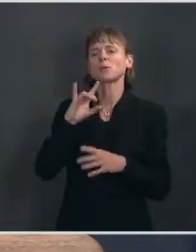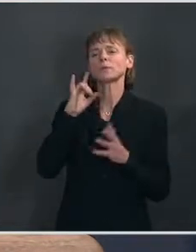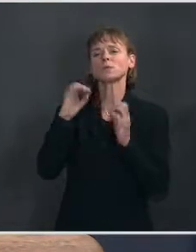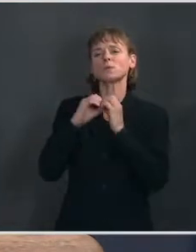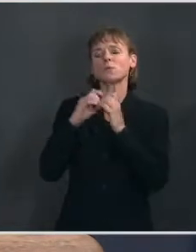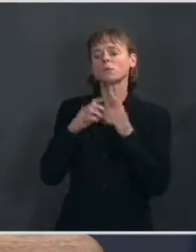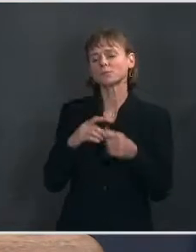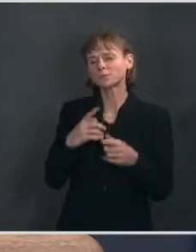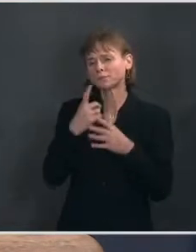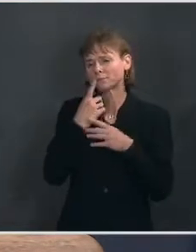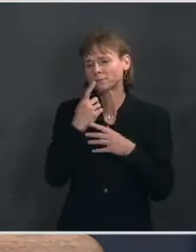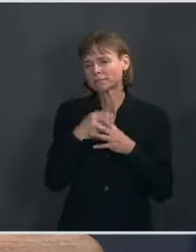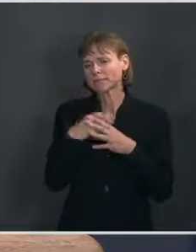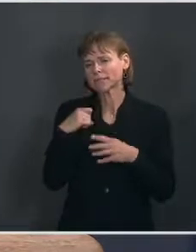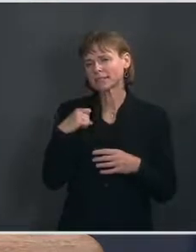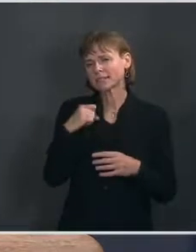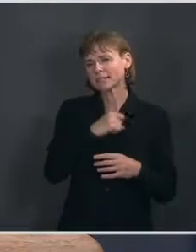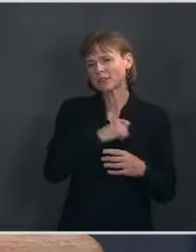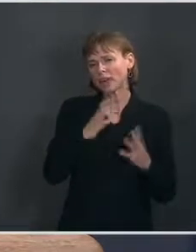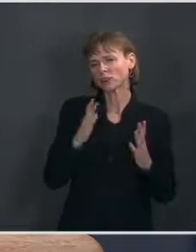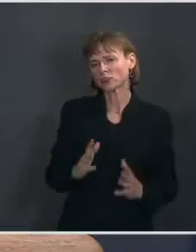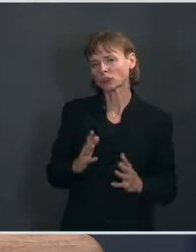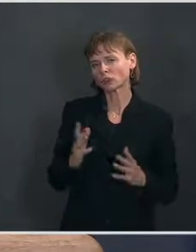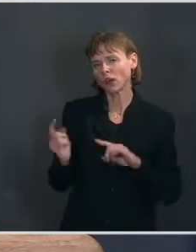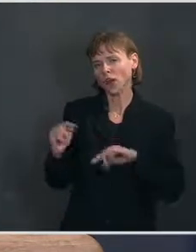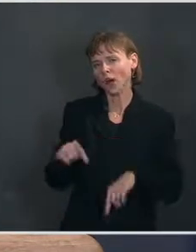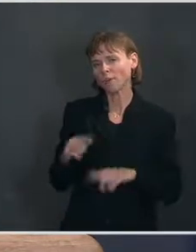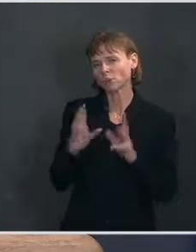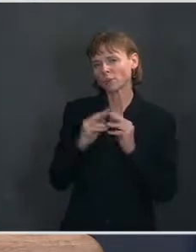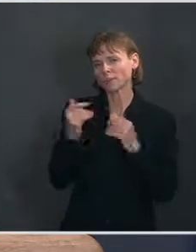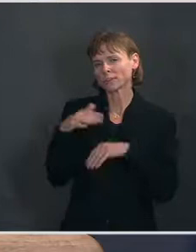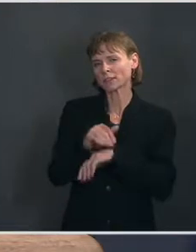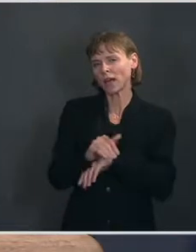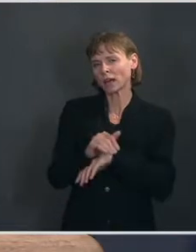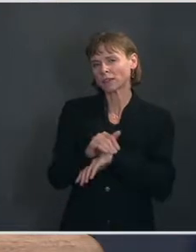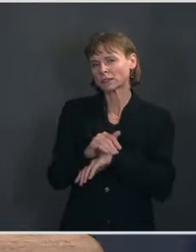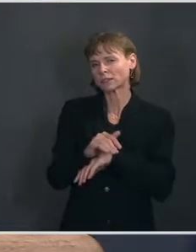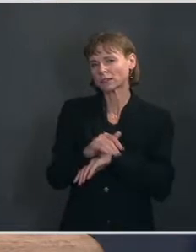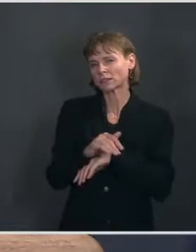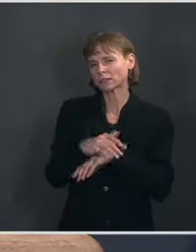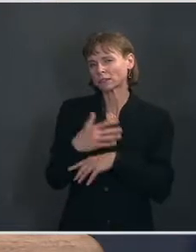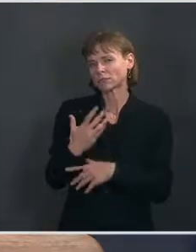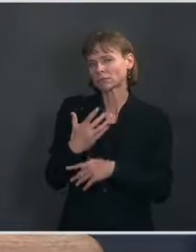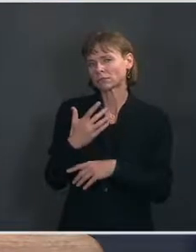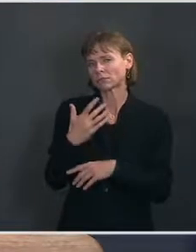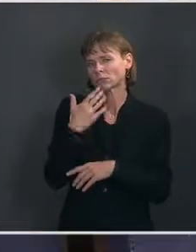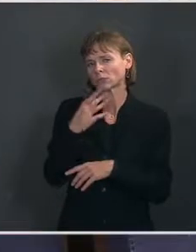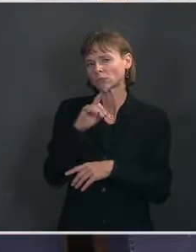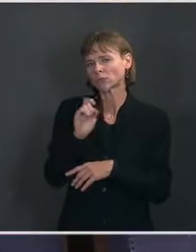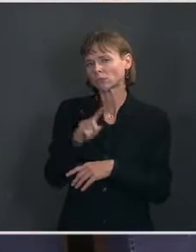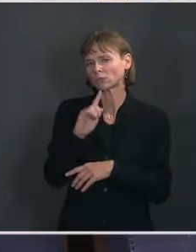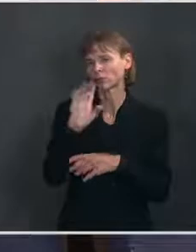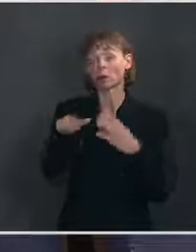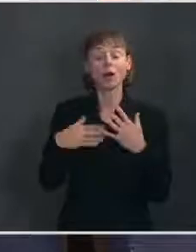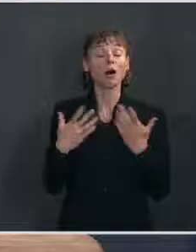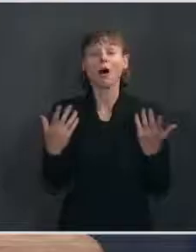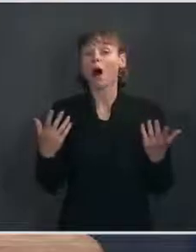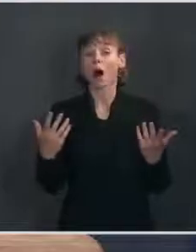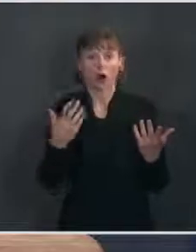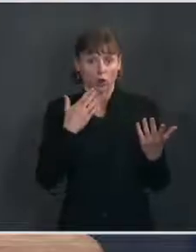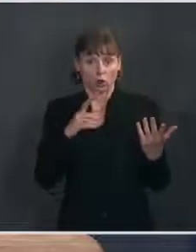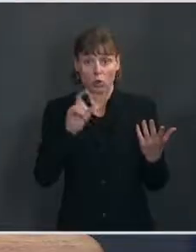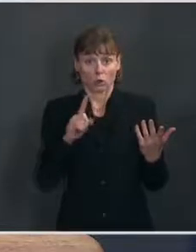Do you know if all 10 senators are coming to the meeting this evening? Ms. That's a great question. The were all invited, but are they all coming? Ms. I don't have an